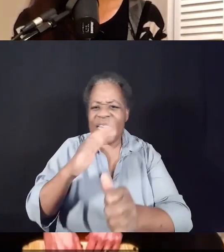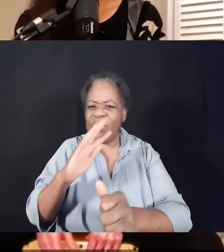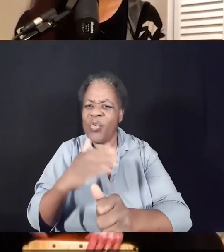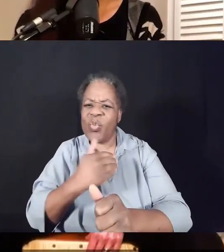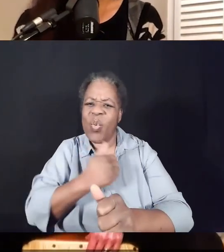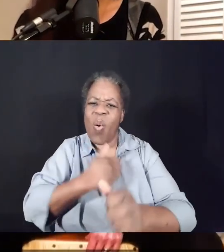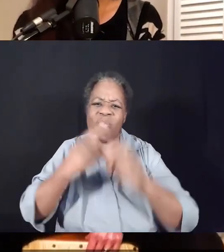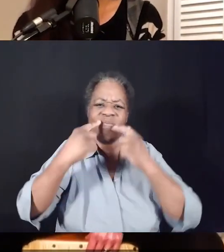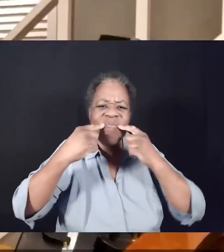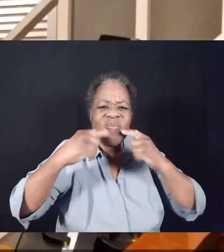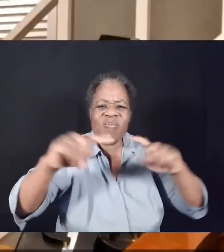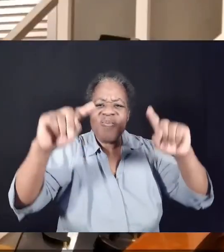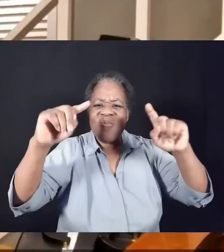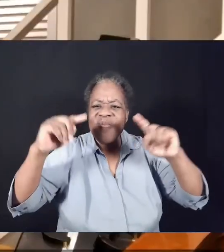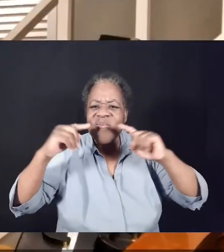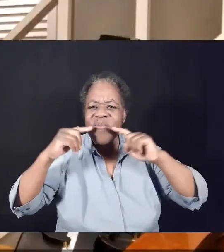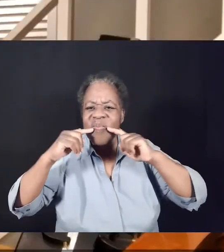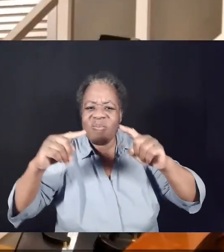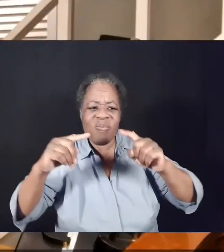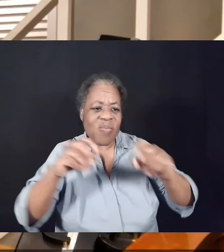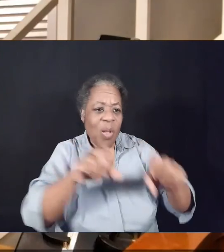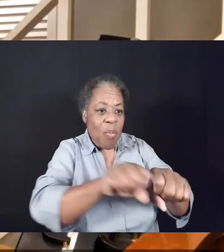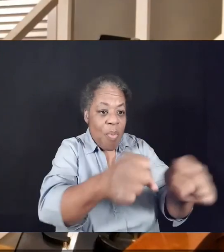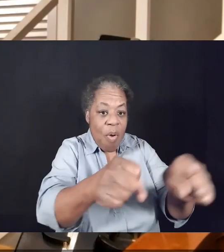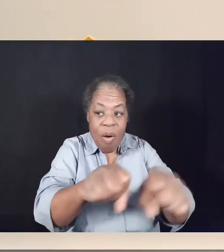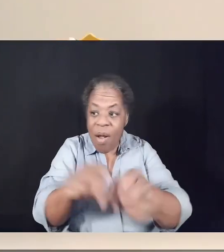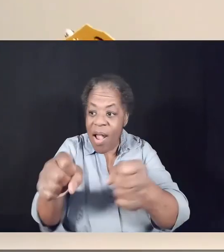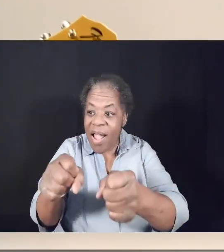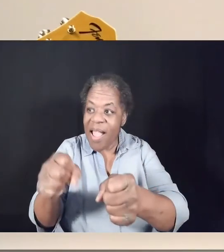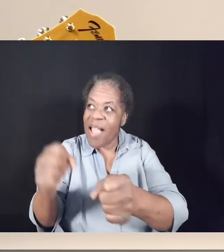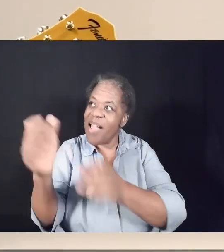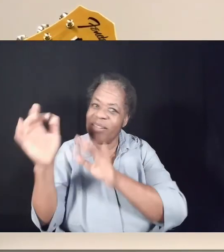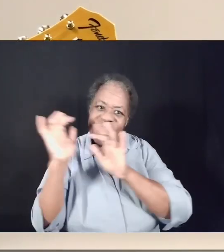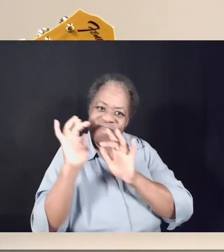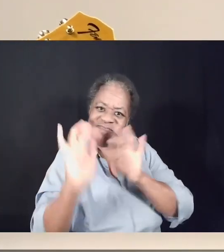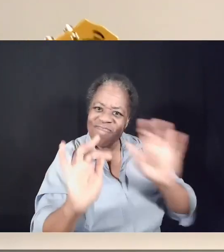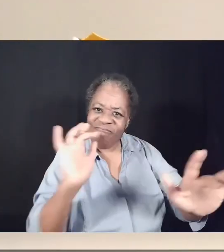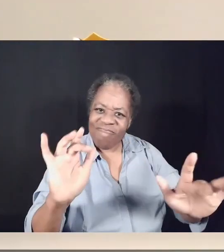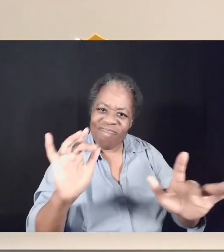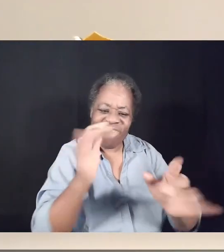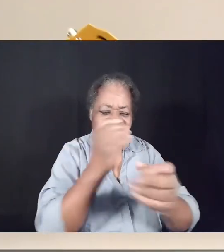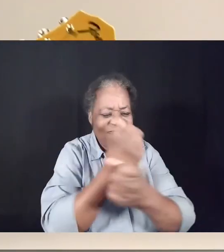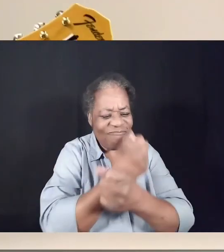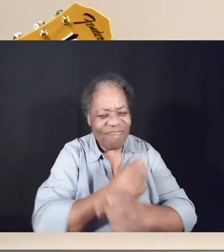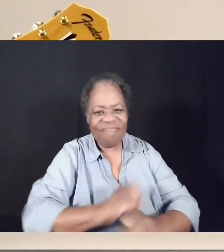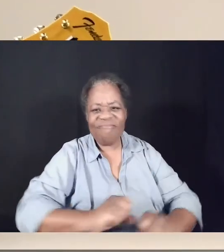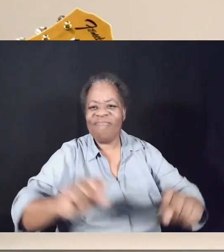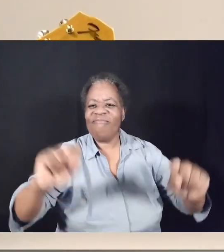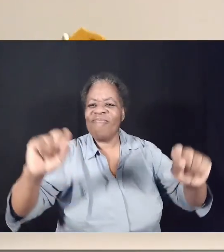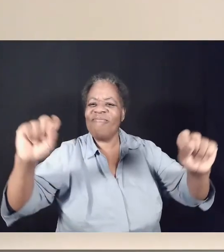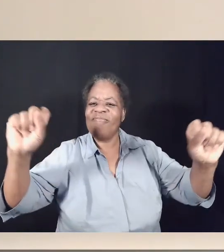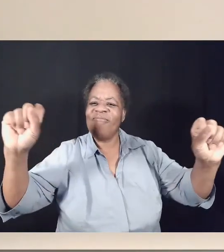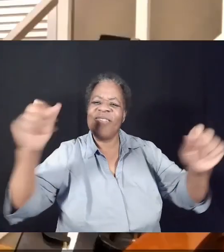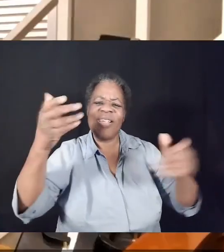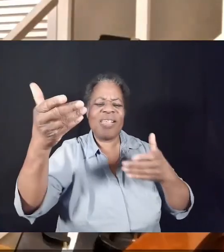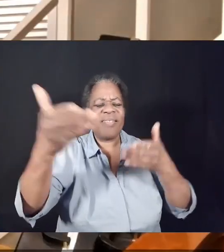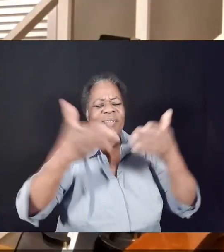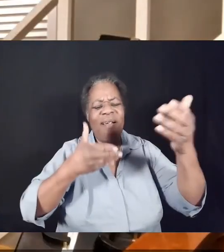This liberty is for the broken, an invitation to be made whole.